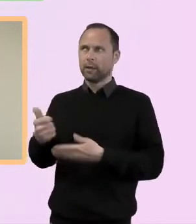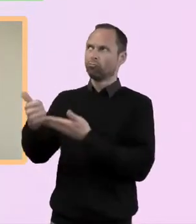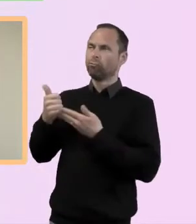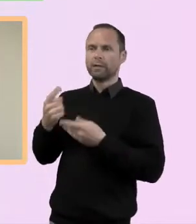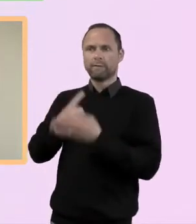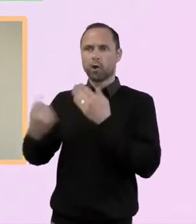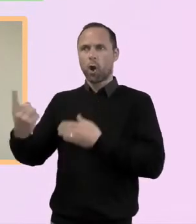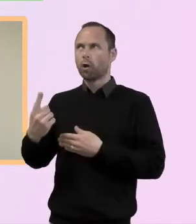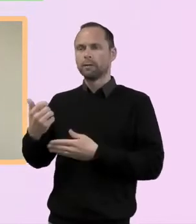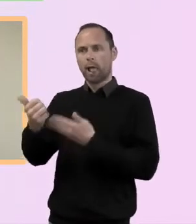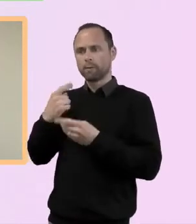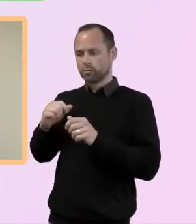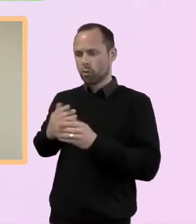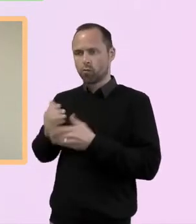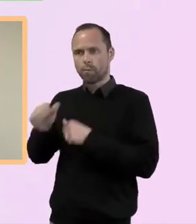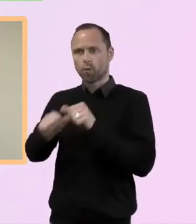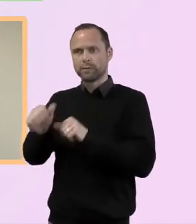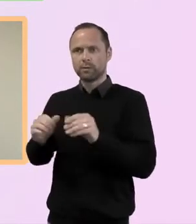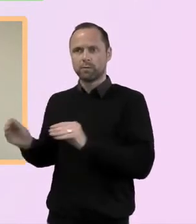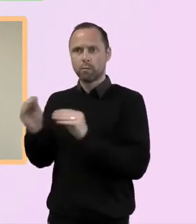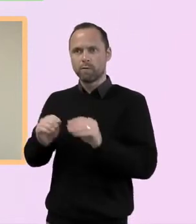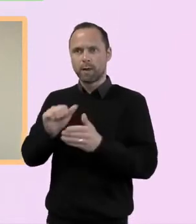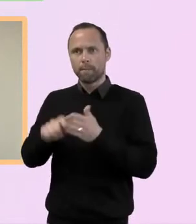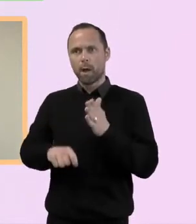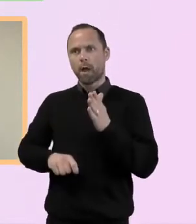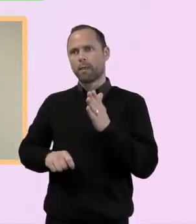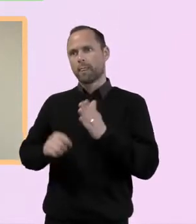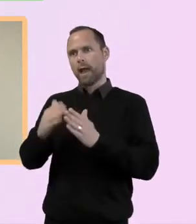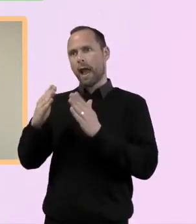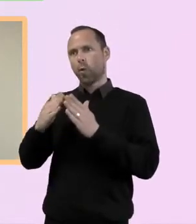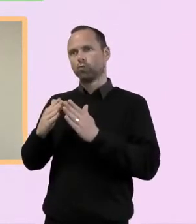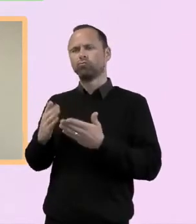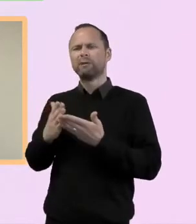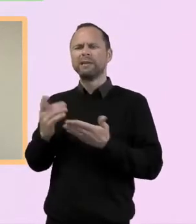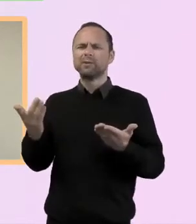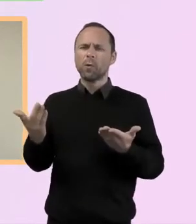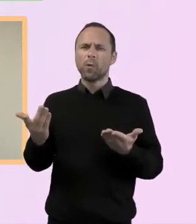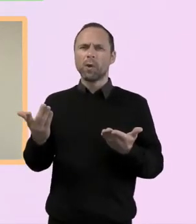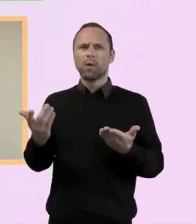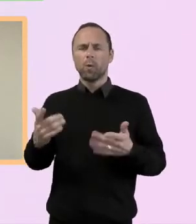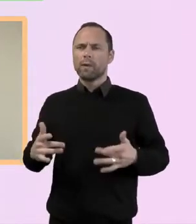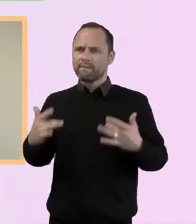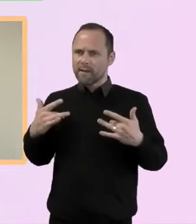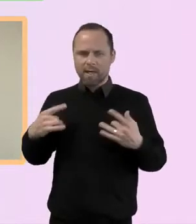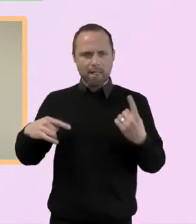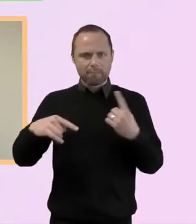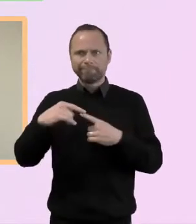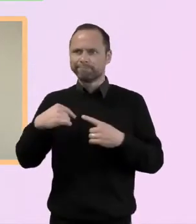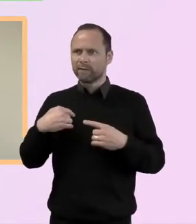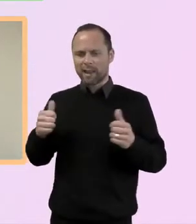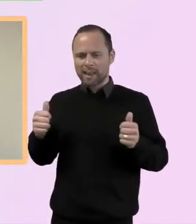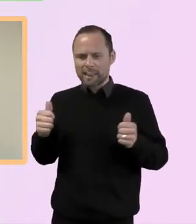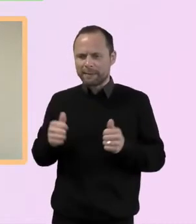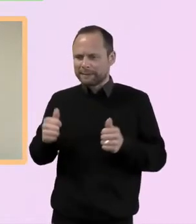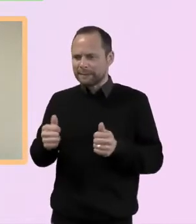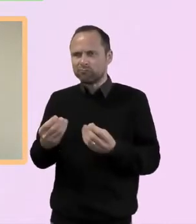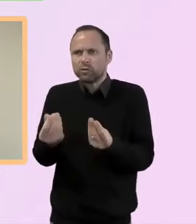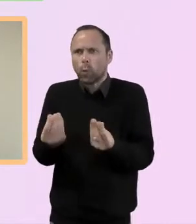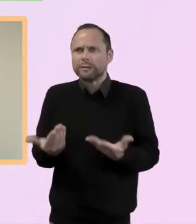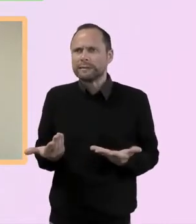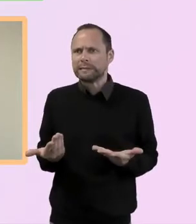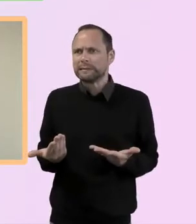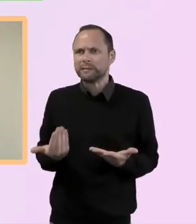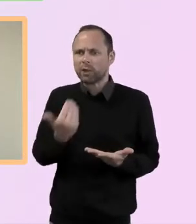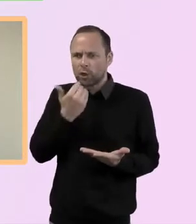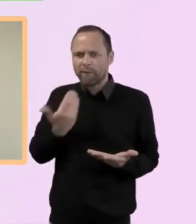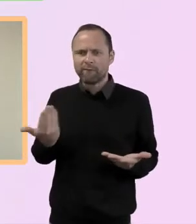over that really. But it was always very much with the sense of, well, we got fairly limited resources here. So actually, rather than